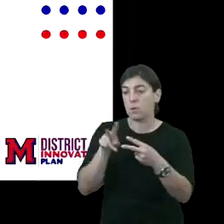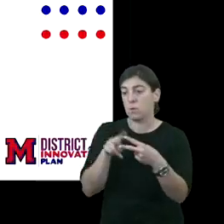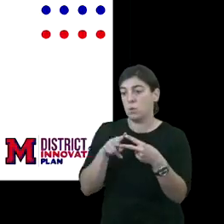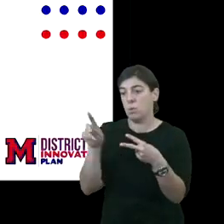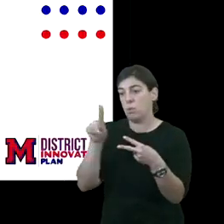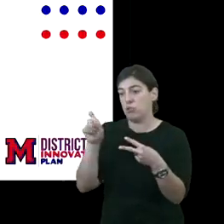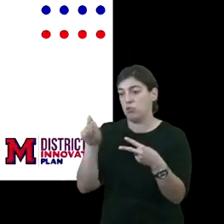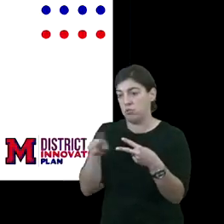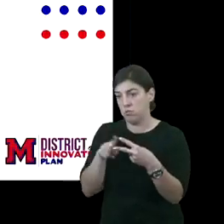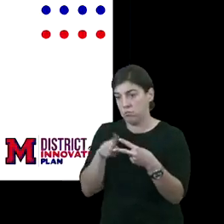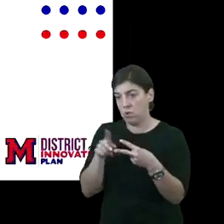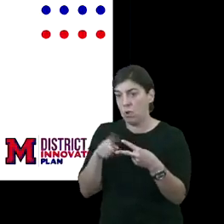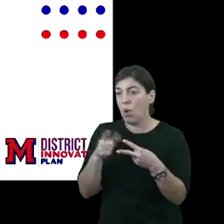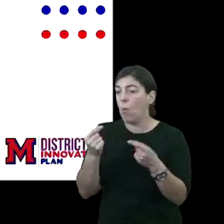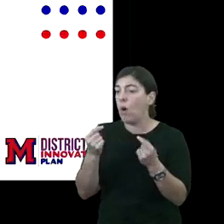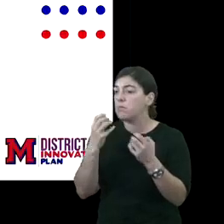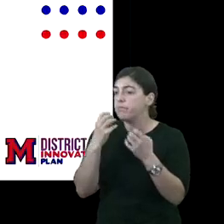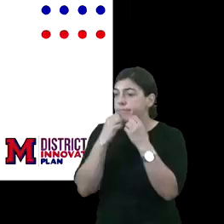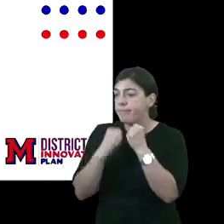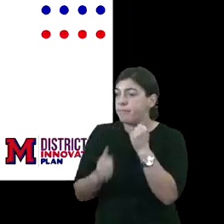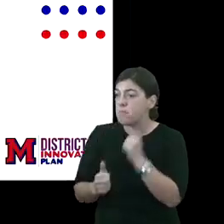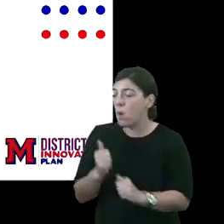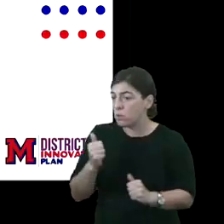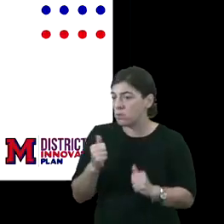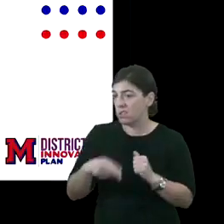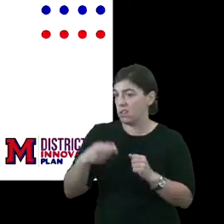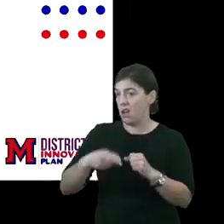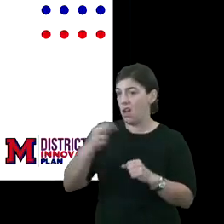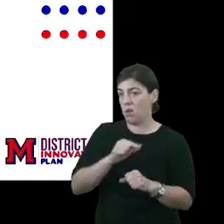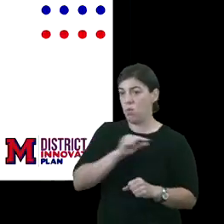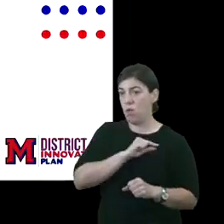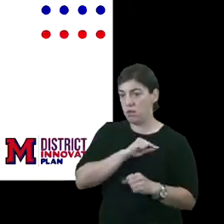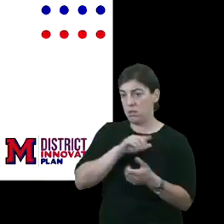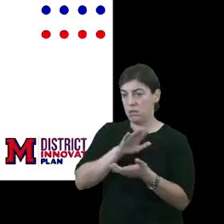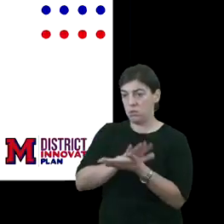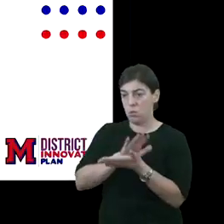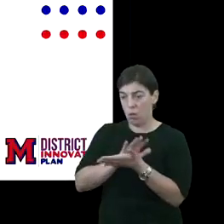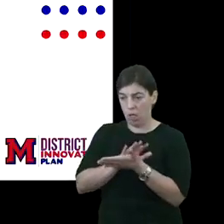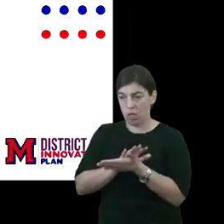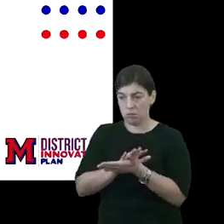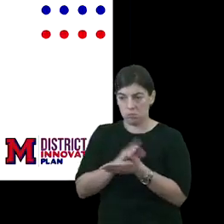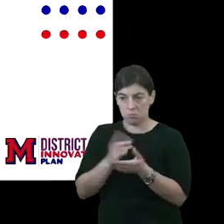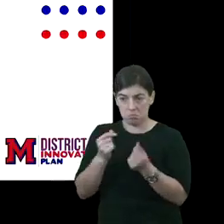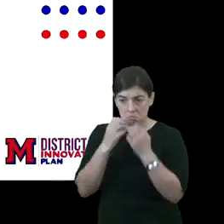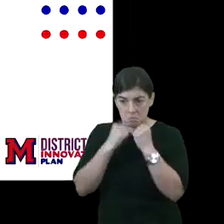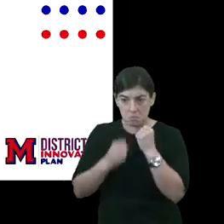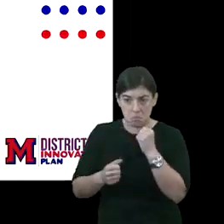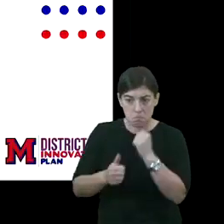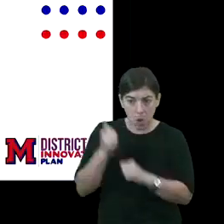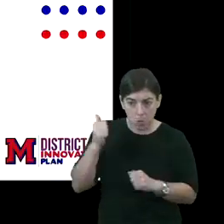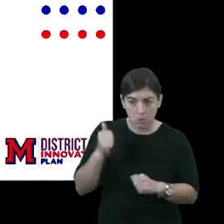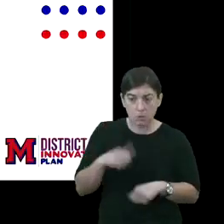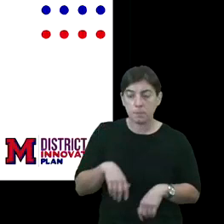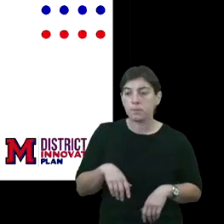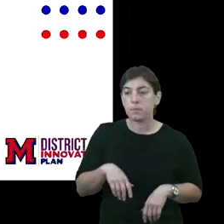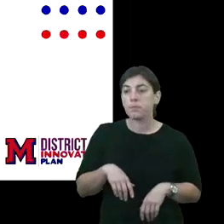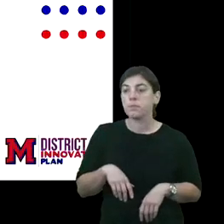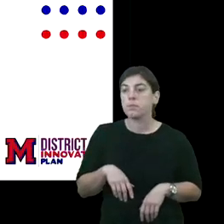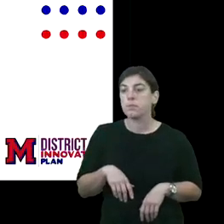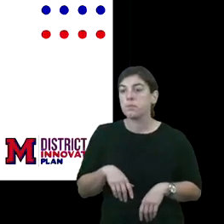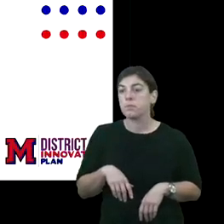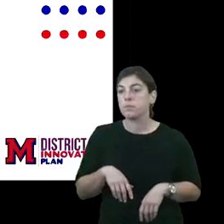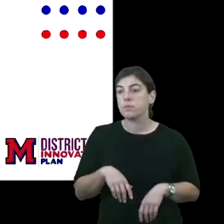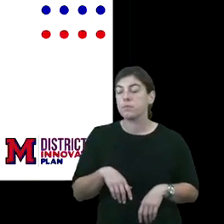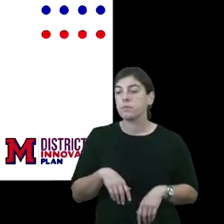questions. What matters most to you in a high quality A or B rated school? And what matters to you when we say high quality